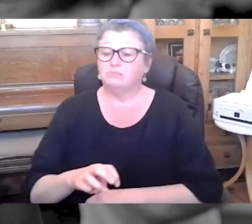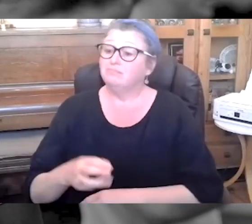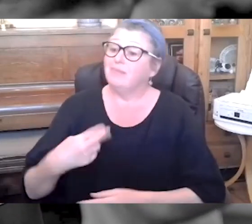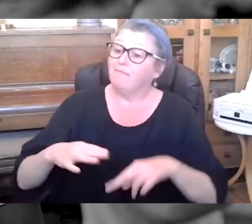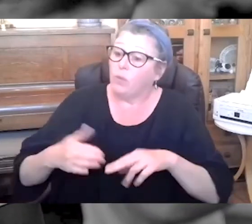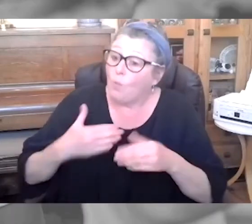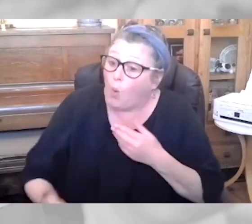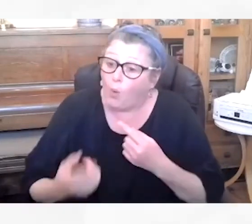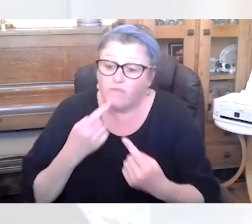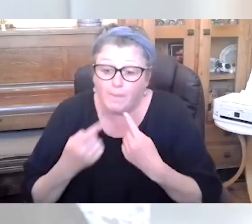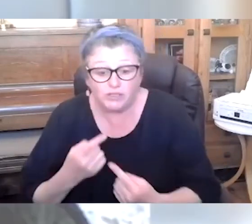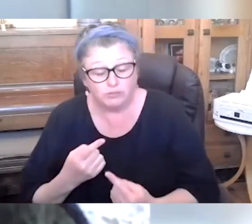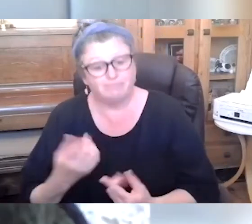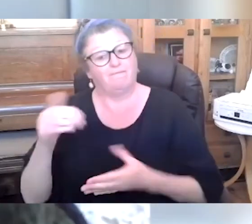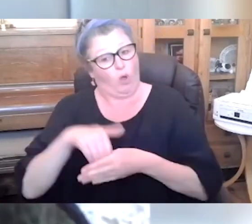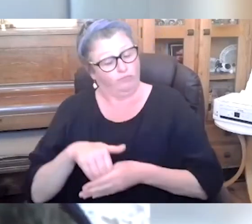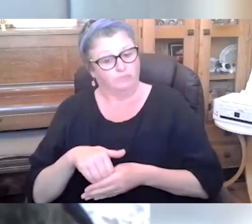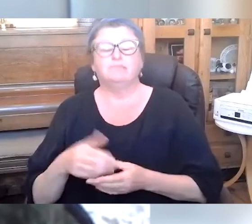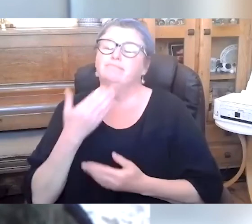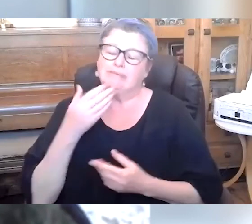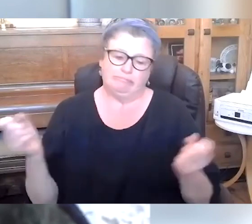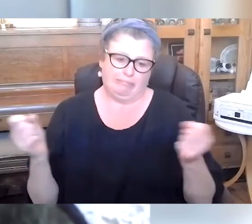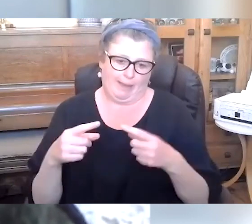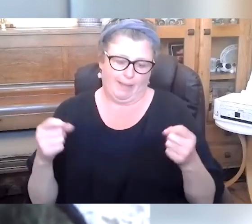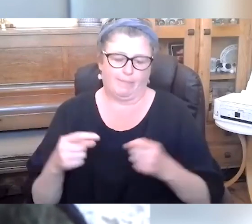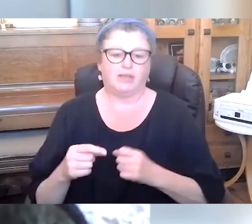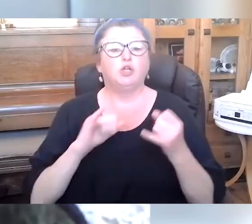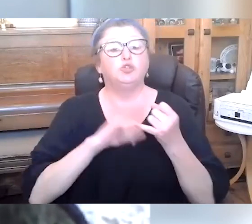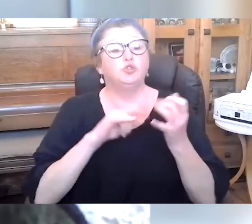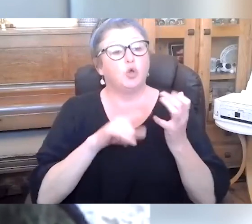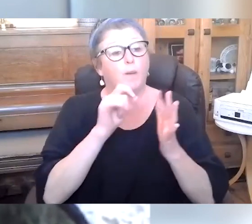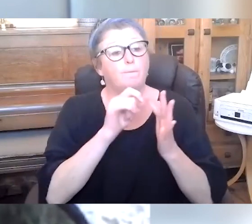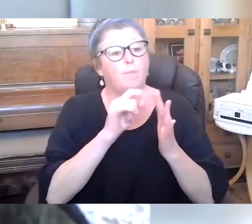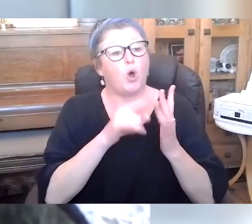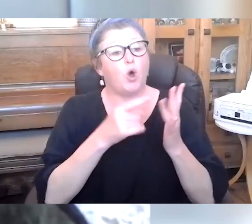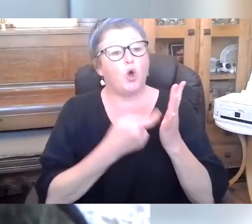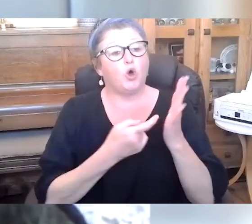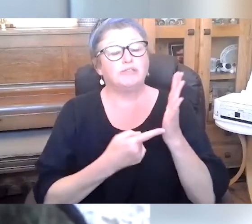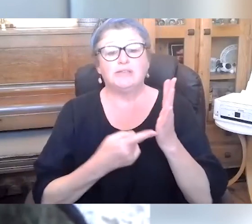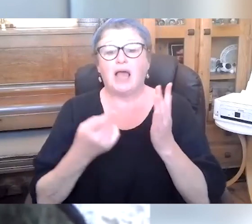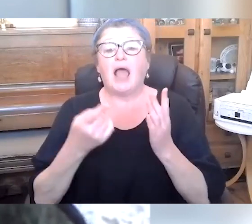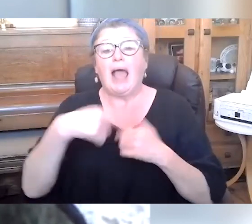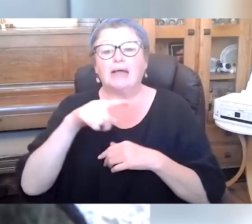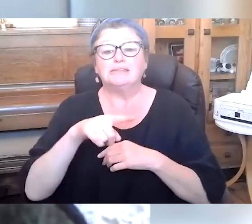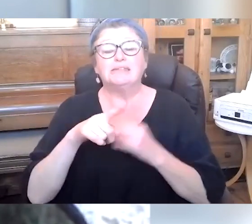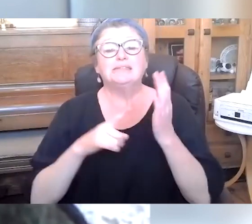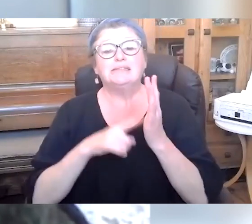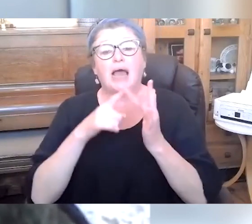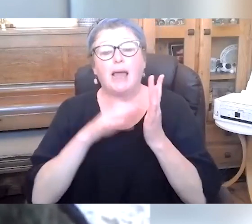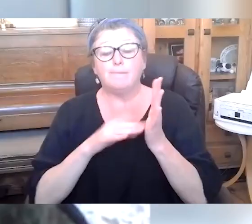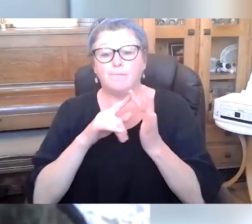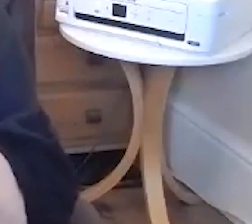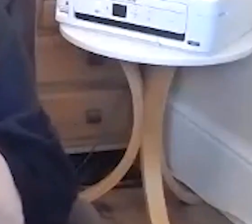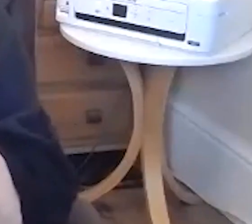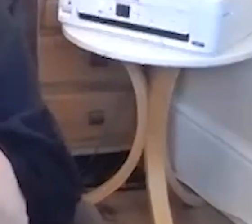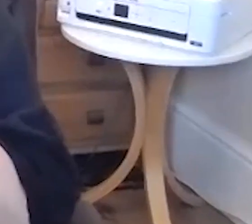If you'd like to learn more about our work or get involved, please email us at support at timecredits.com. We look forward